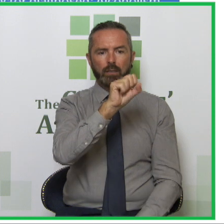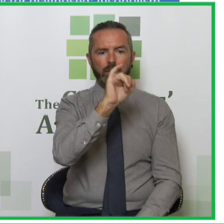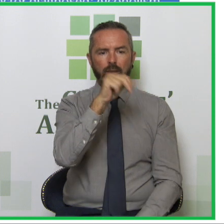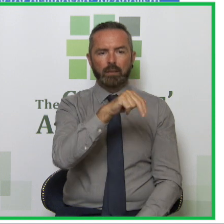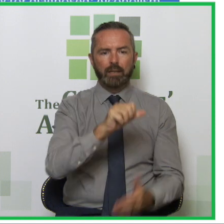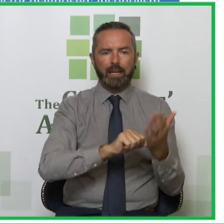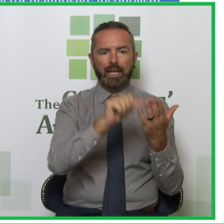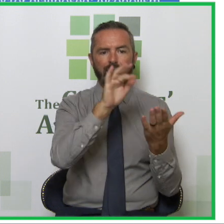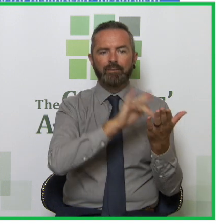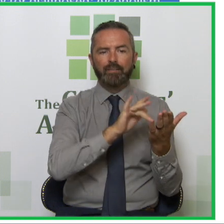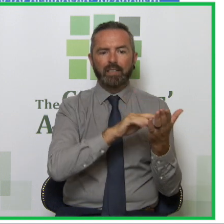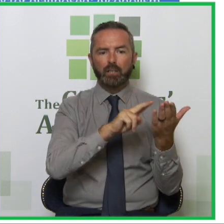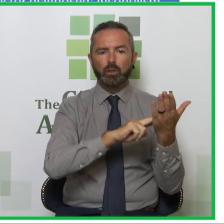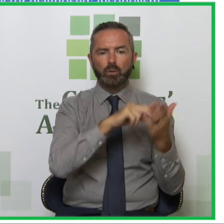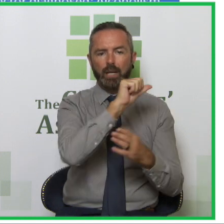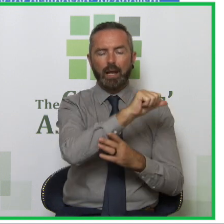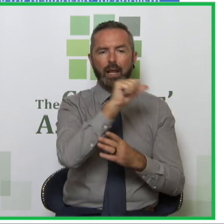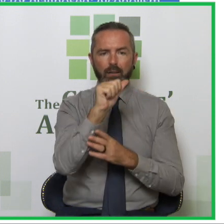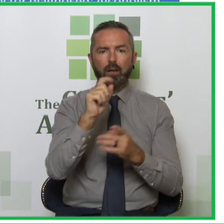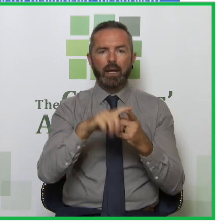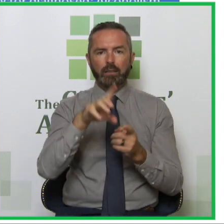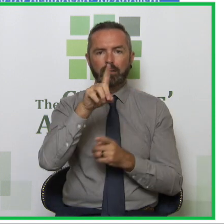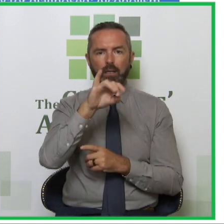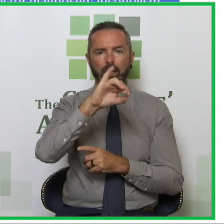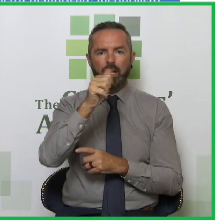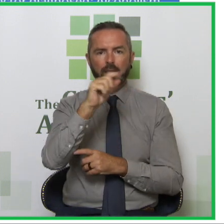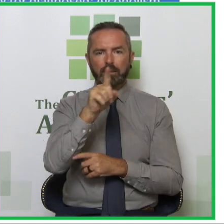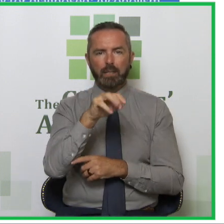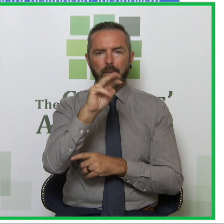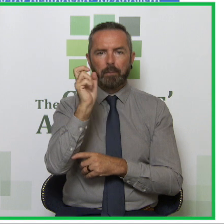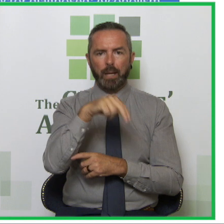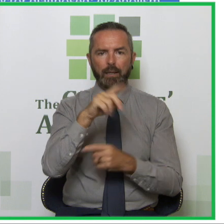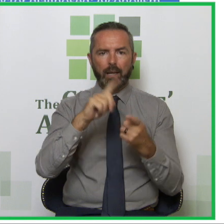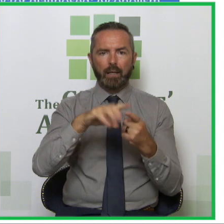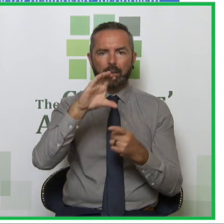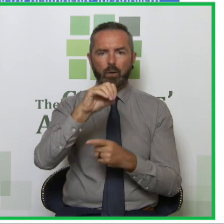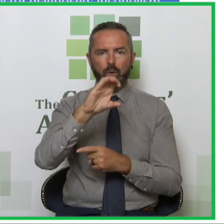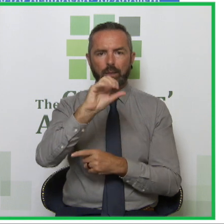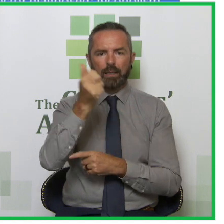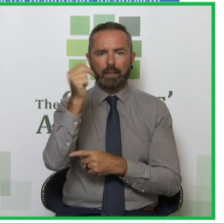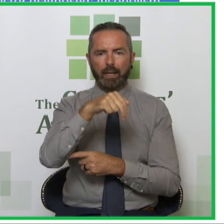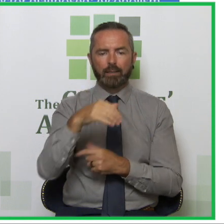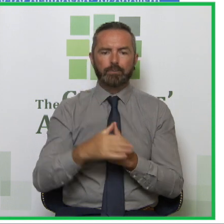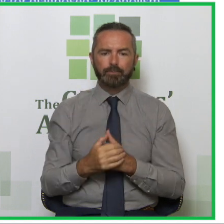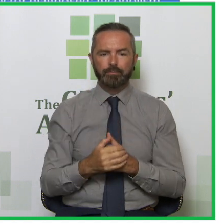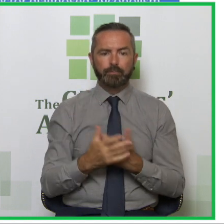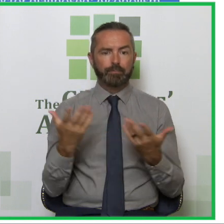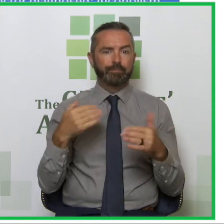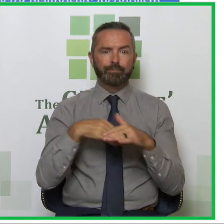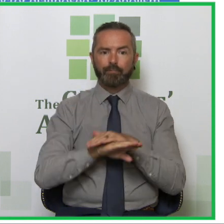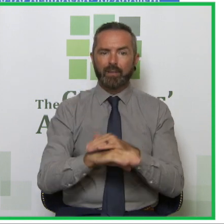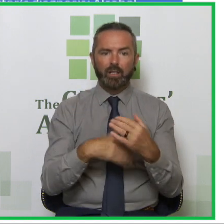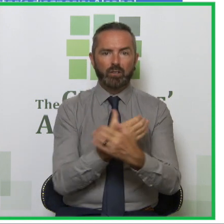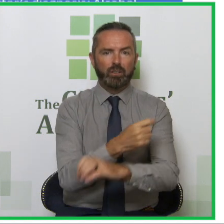and he's using alcohol and diazepam and cocaine and this is where he ending up in the children's